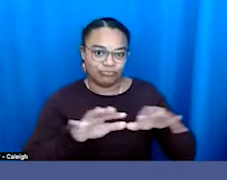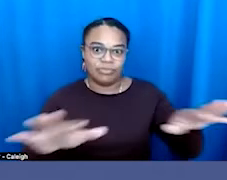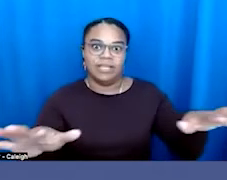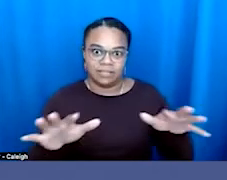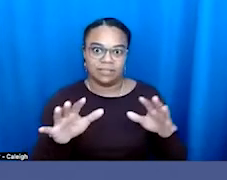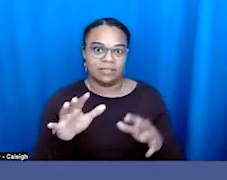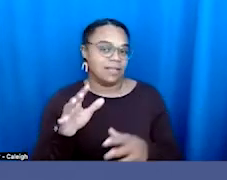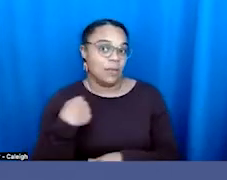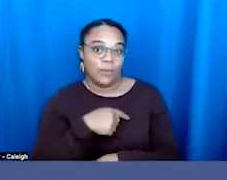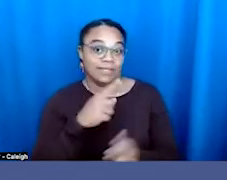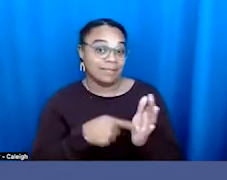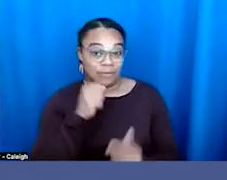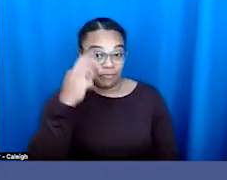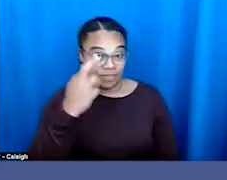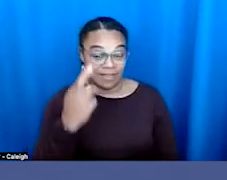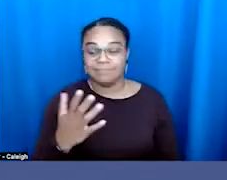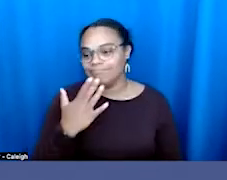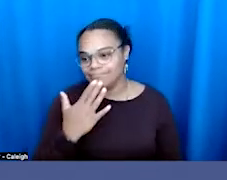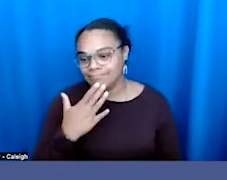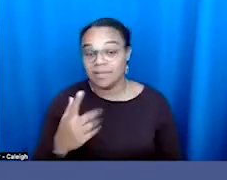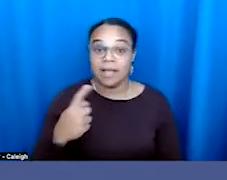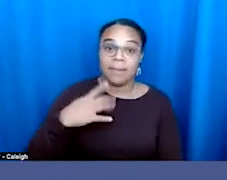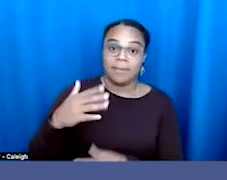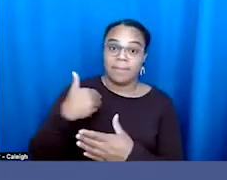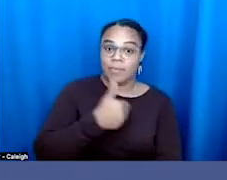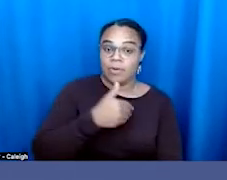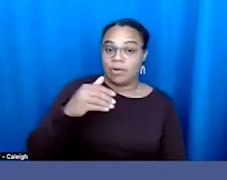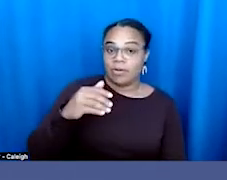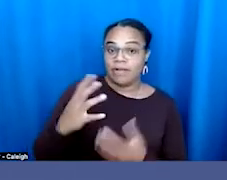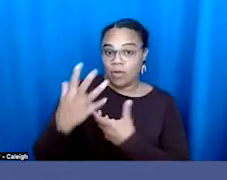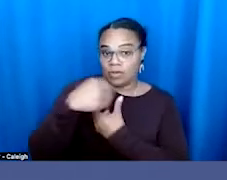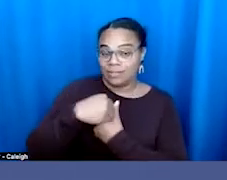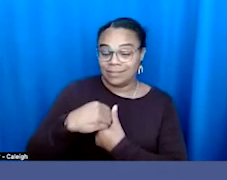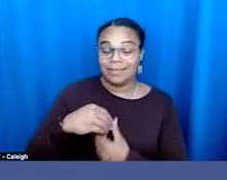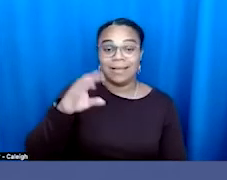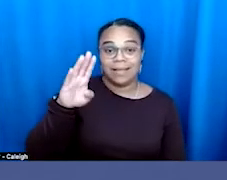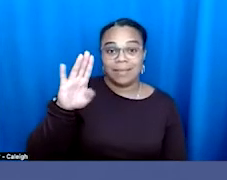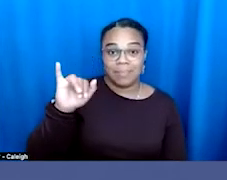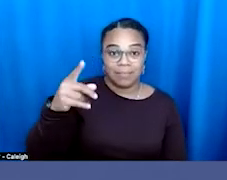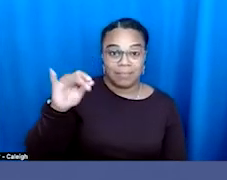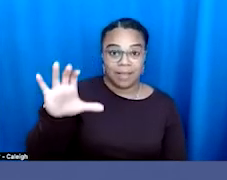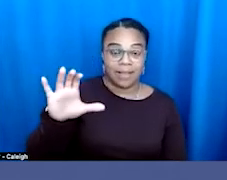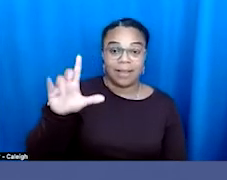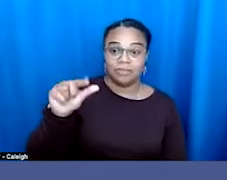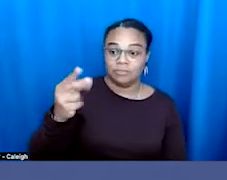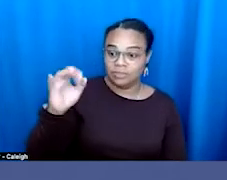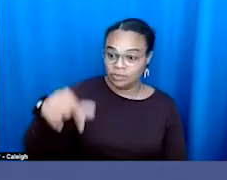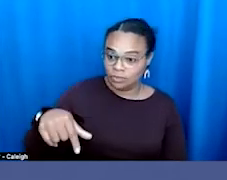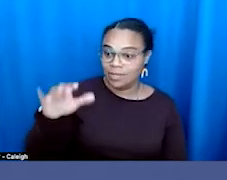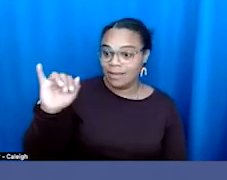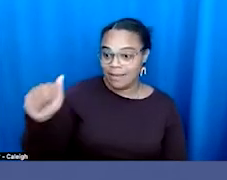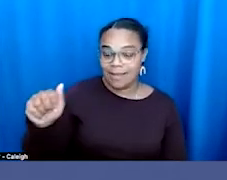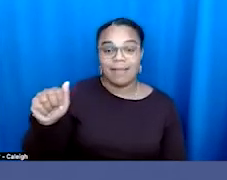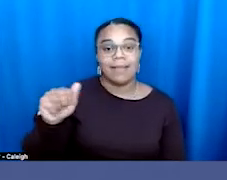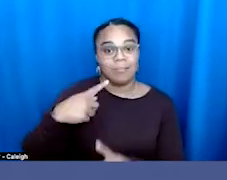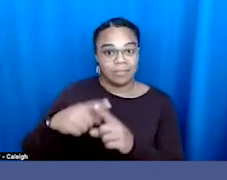I am a member of the autism, BIPOC, and LGBTQIA plus communities, so I appreciate what